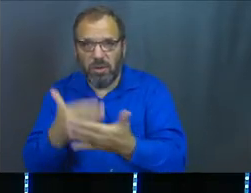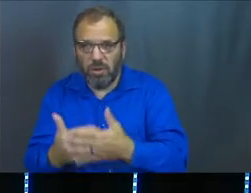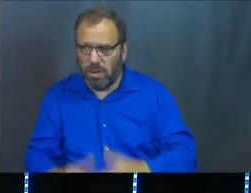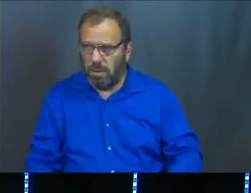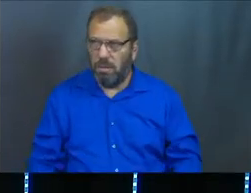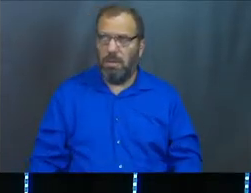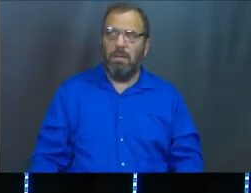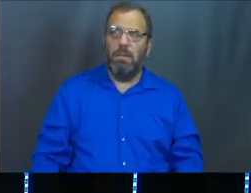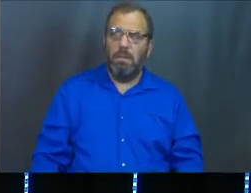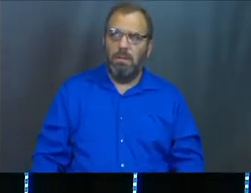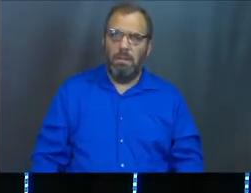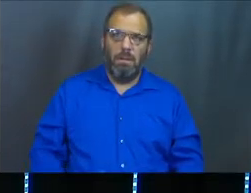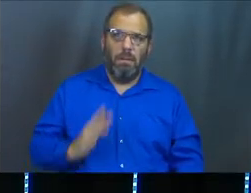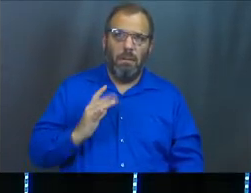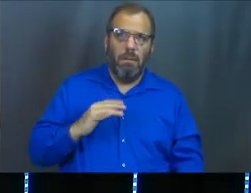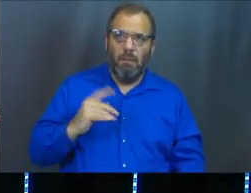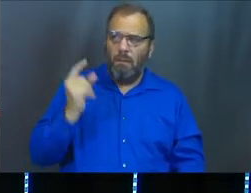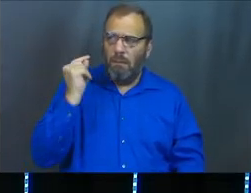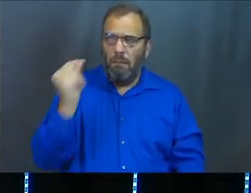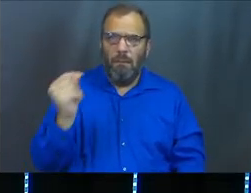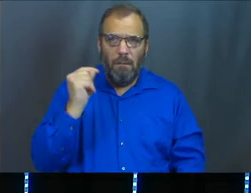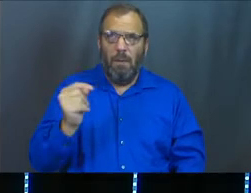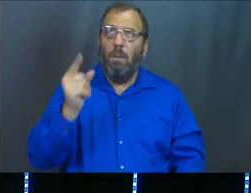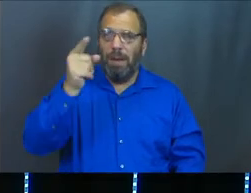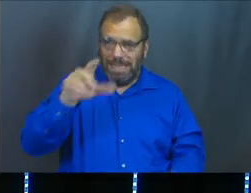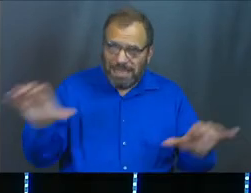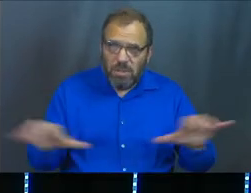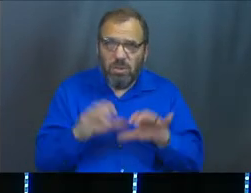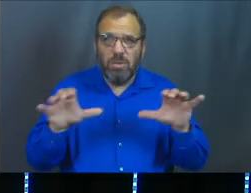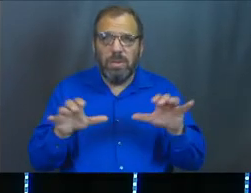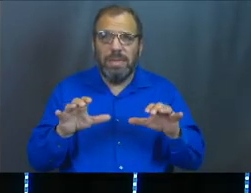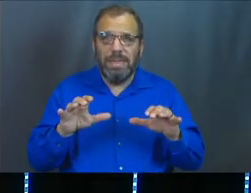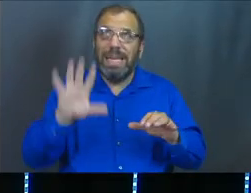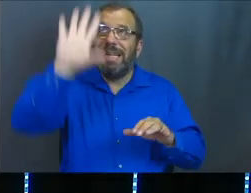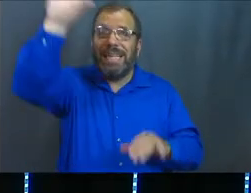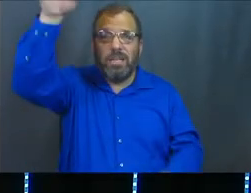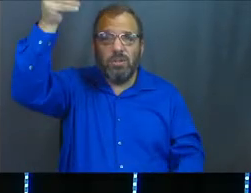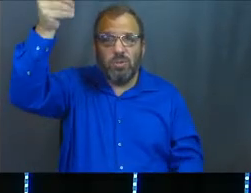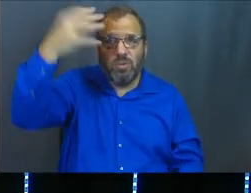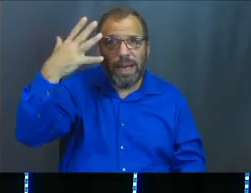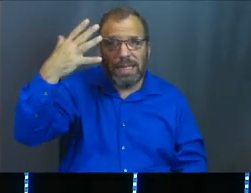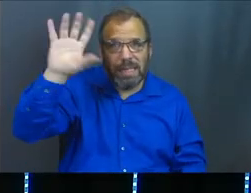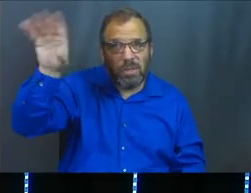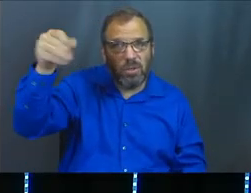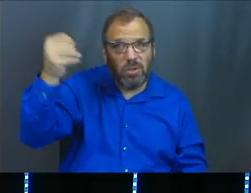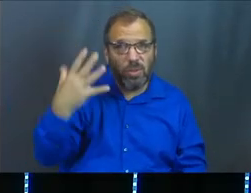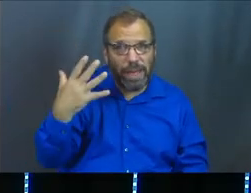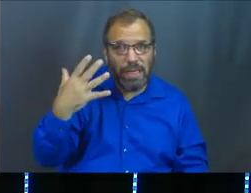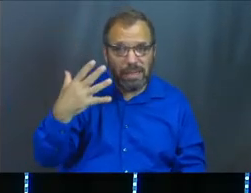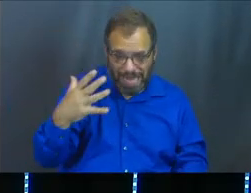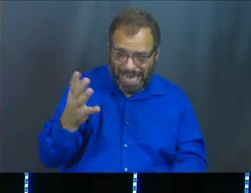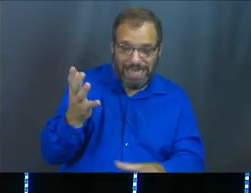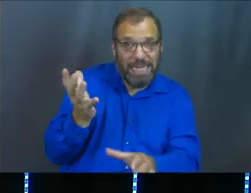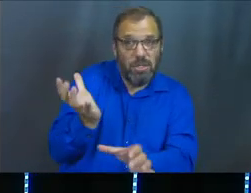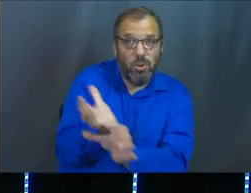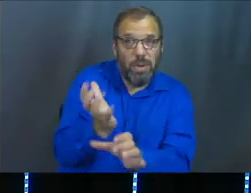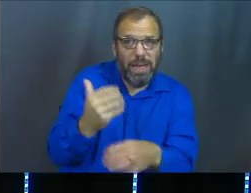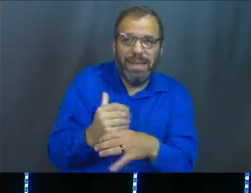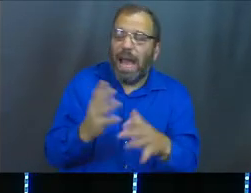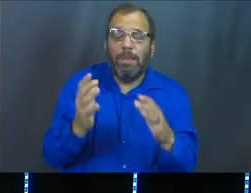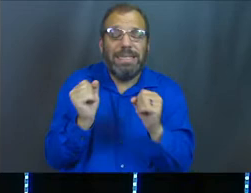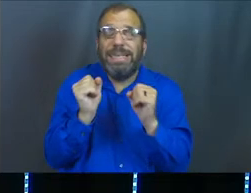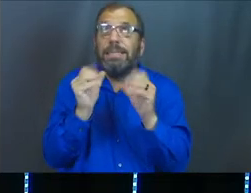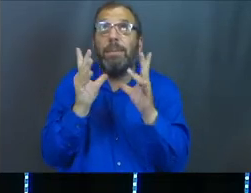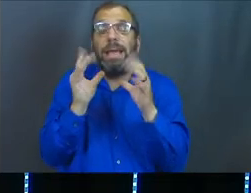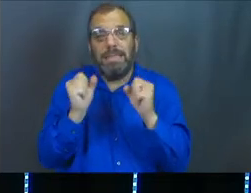That's a constant testimony. It's constantly what he's doing in his grace and in his creativity, too. I mean, it's just